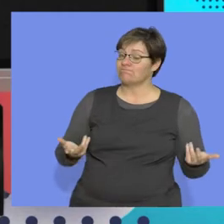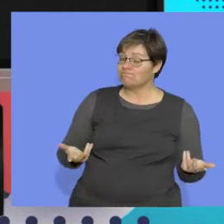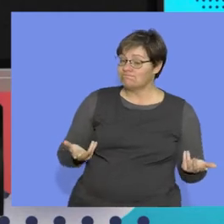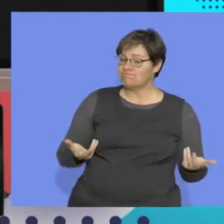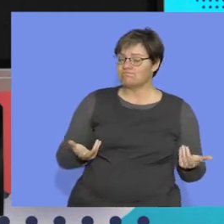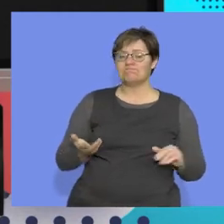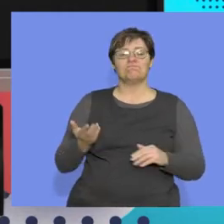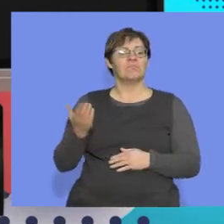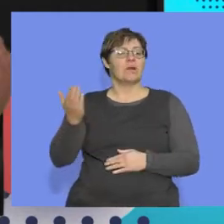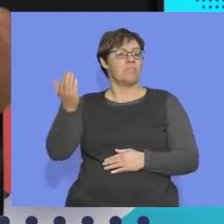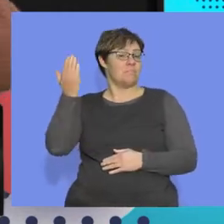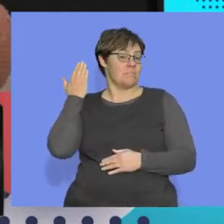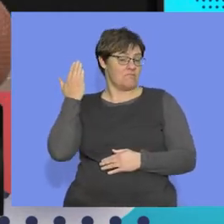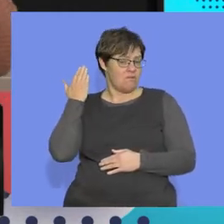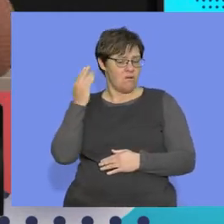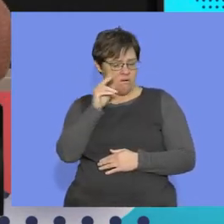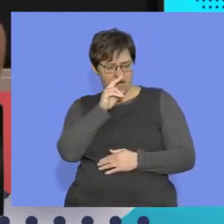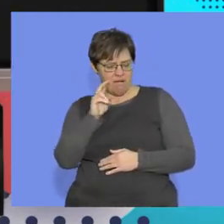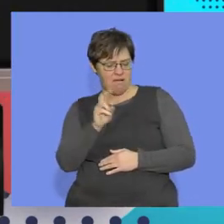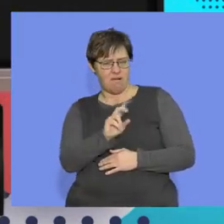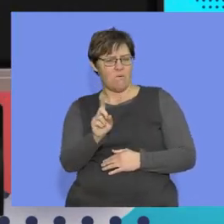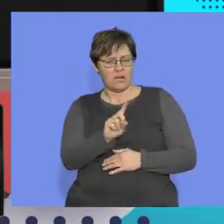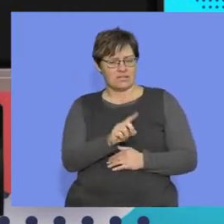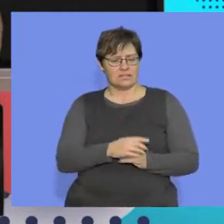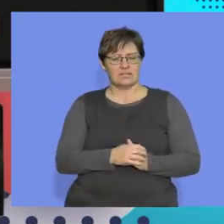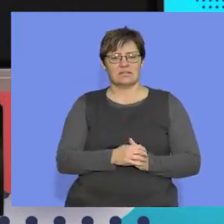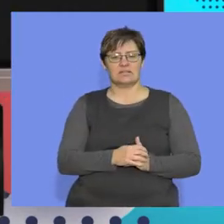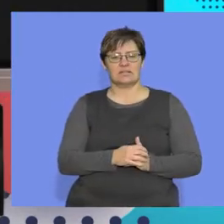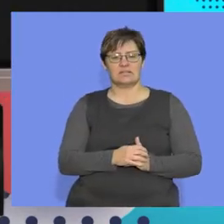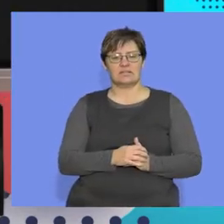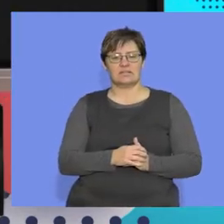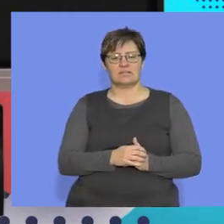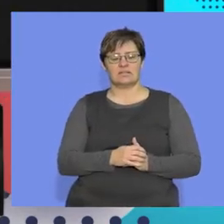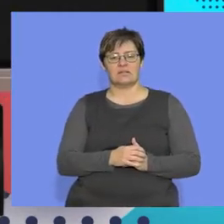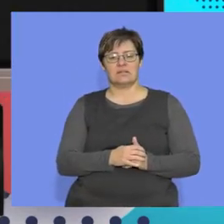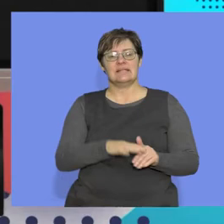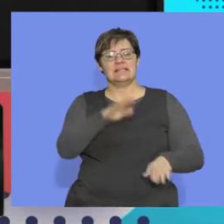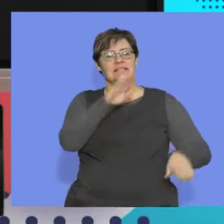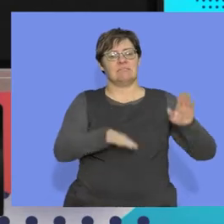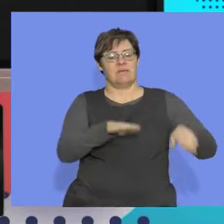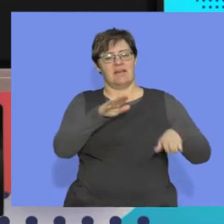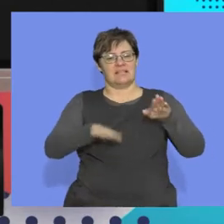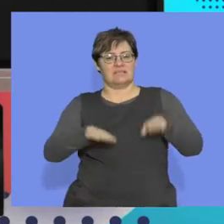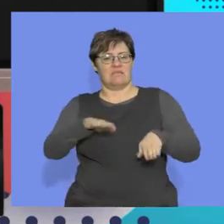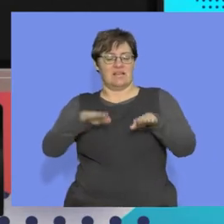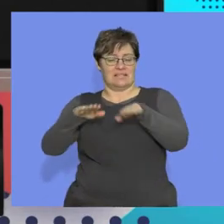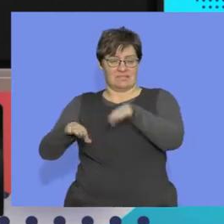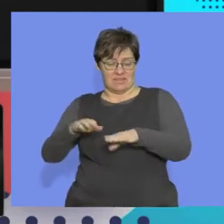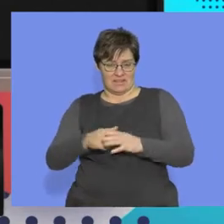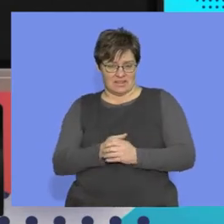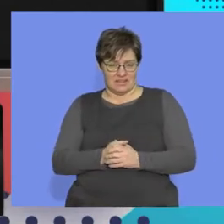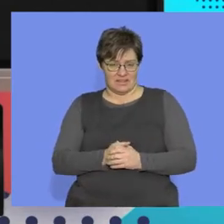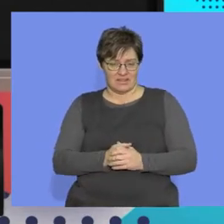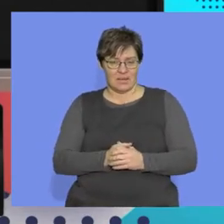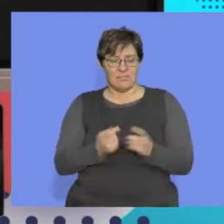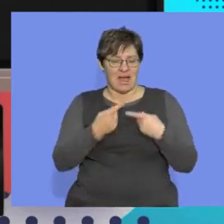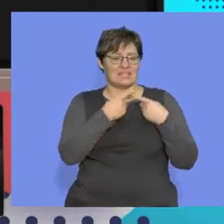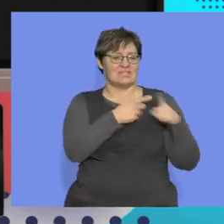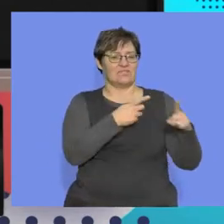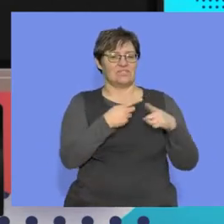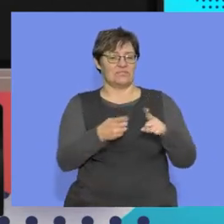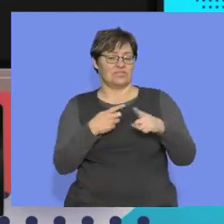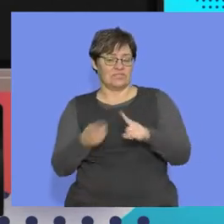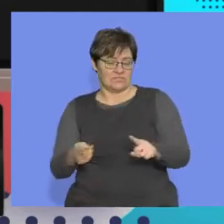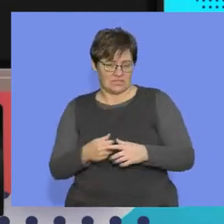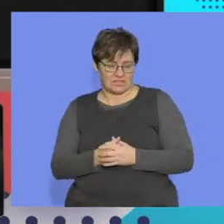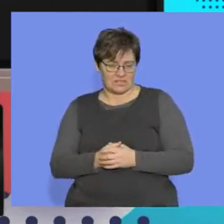our last session, we looked at this whole concept of similarities that we share, but the differences, and